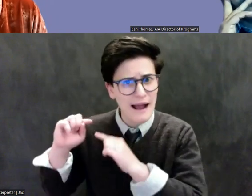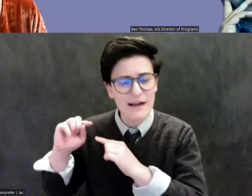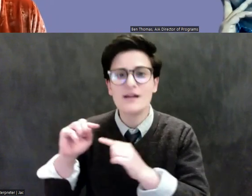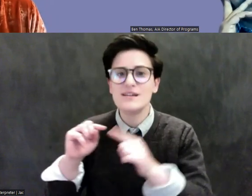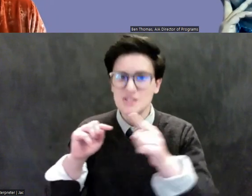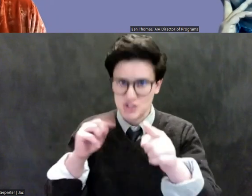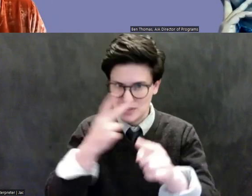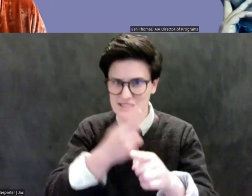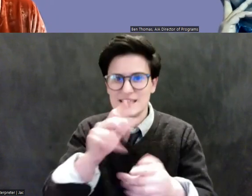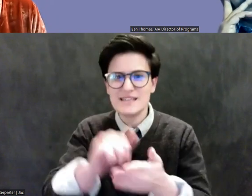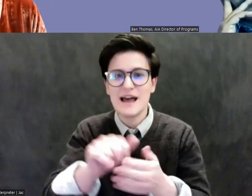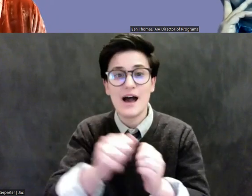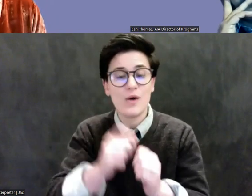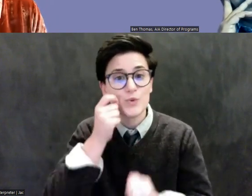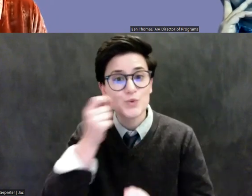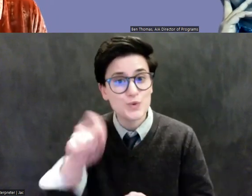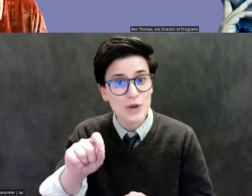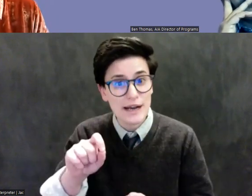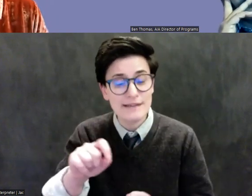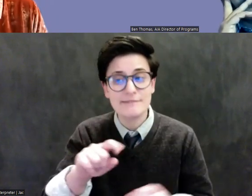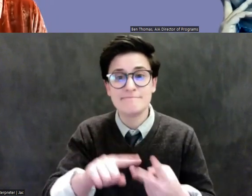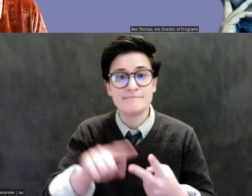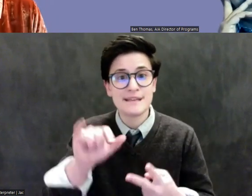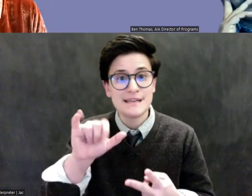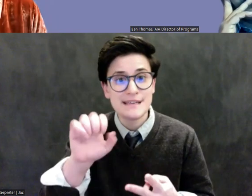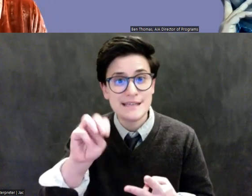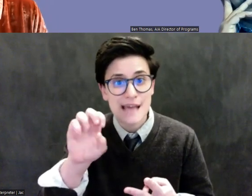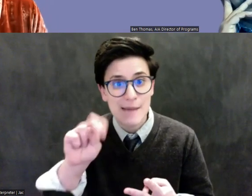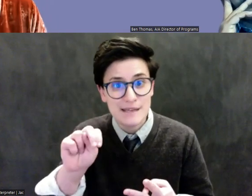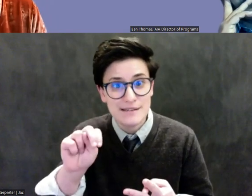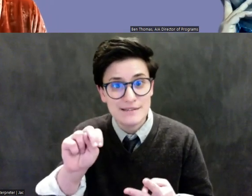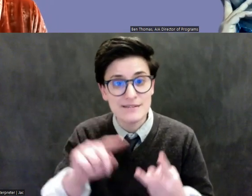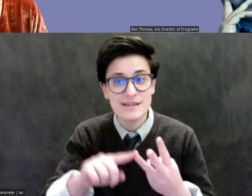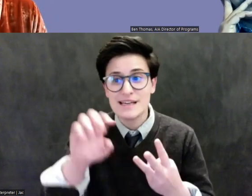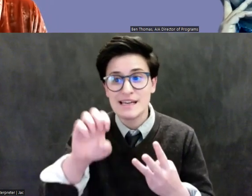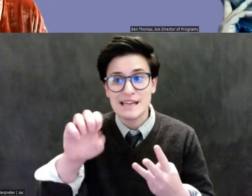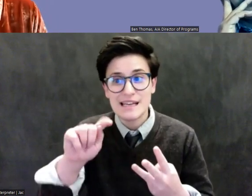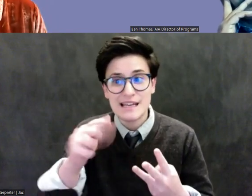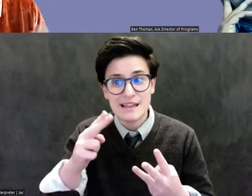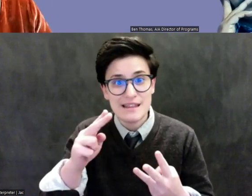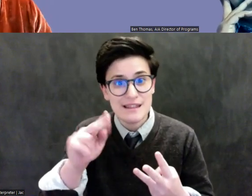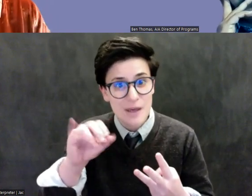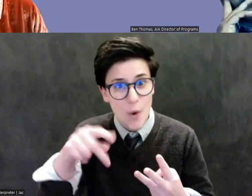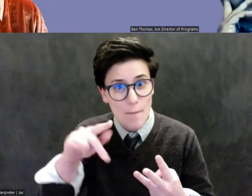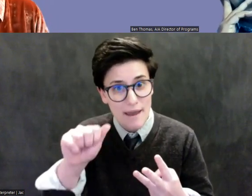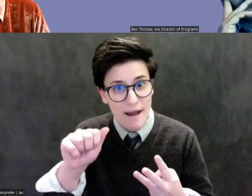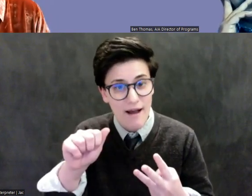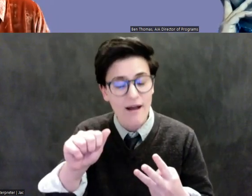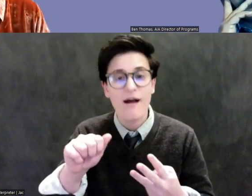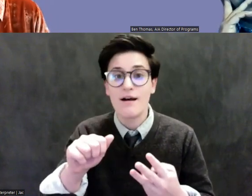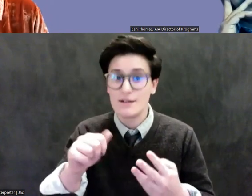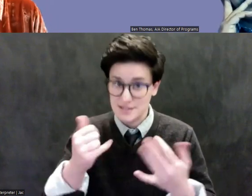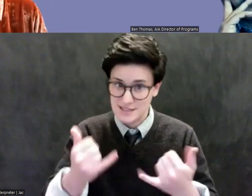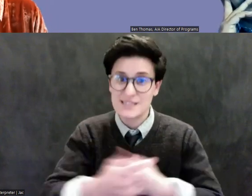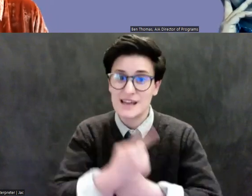unfortunately, and what we're seeing in Yemen today, Ethiopia, but, but many, many conflicts. If you go throughout the last hundred